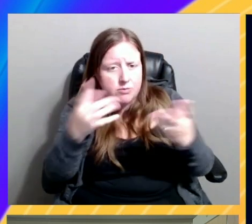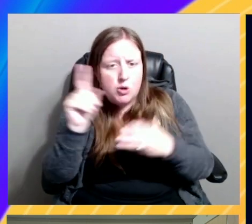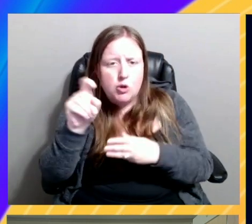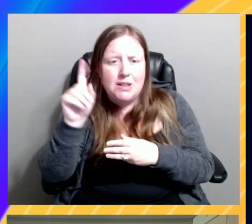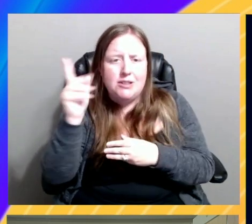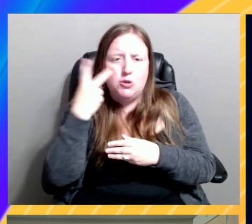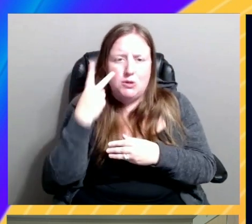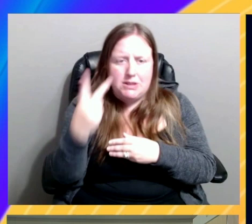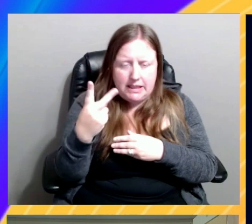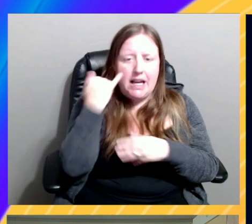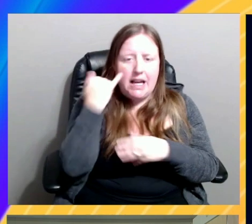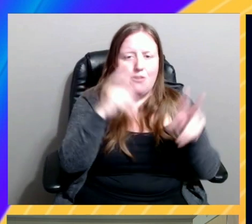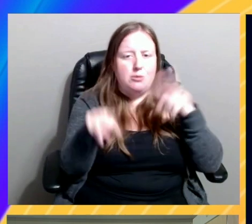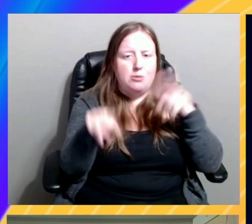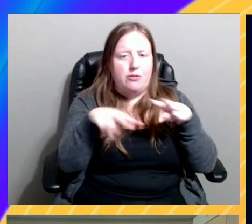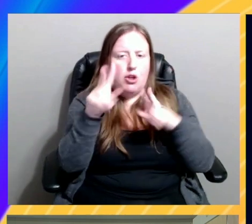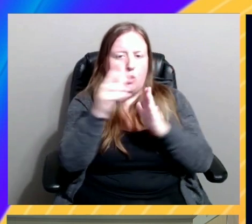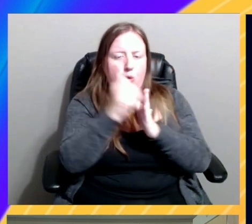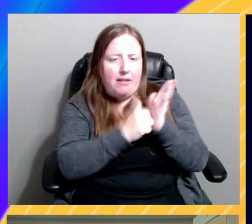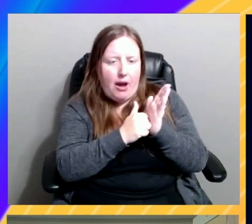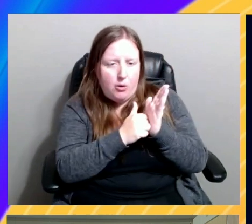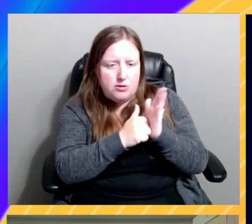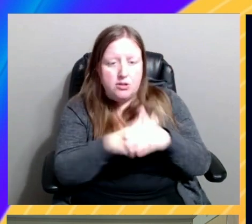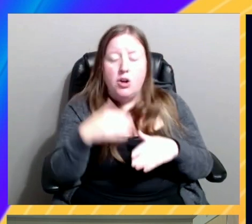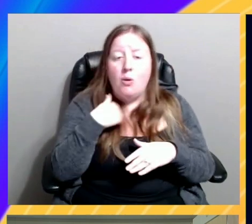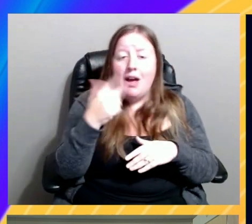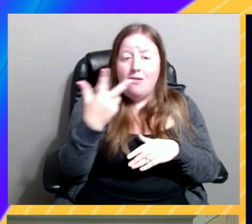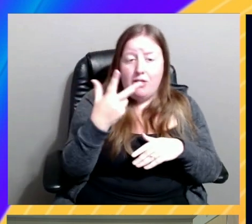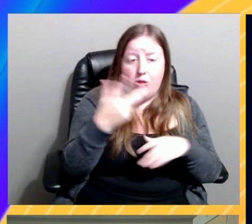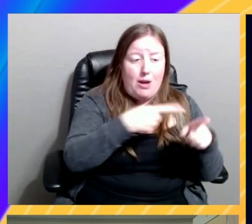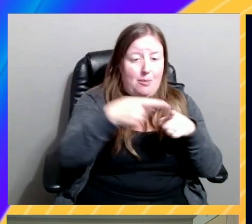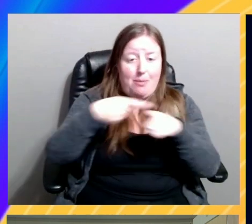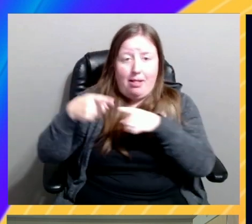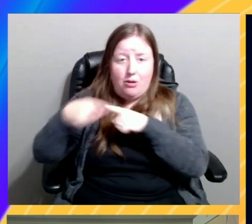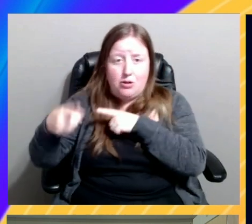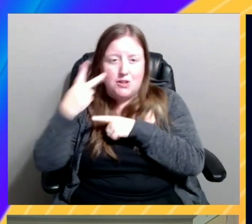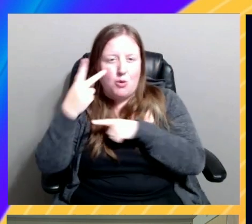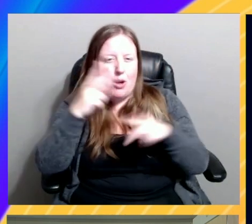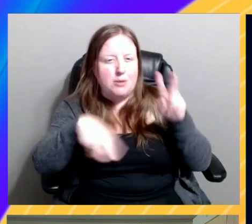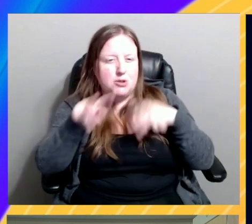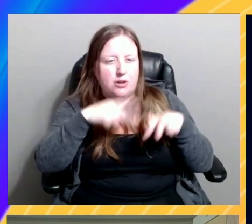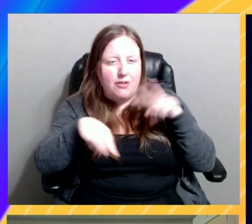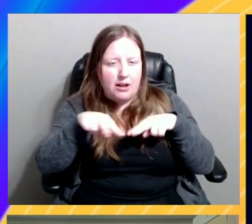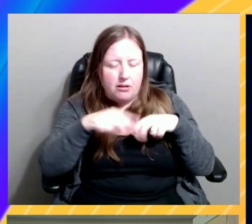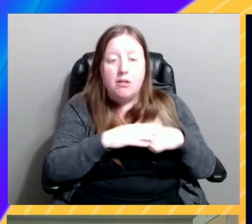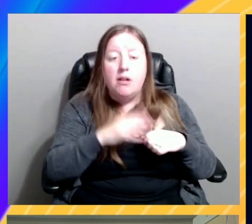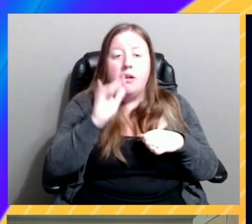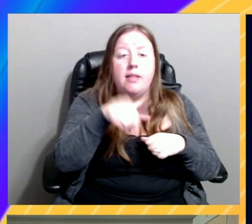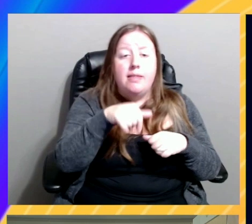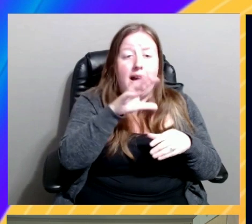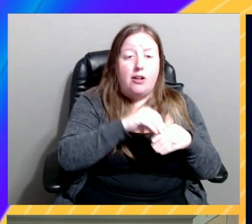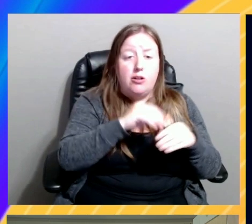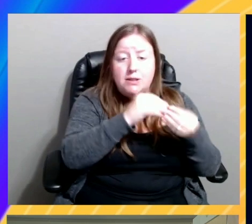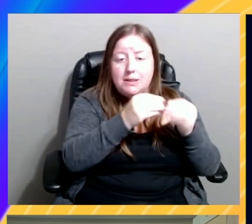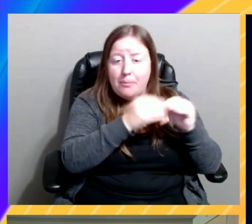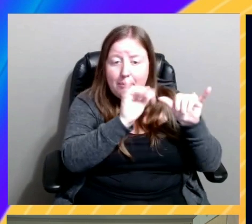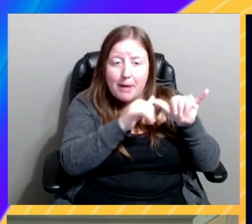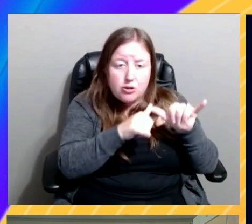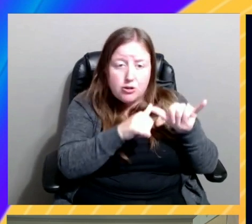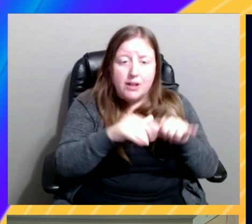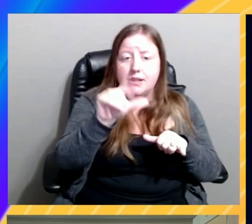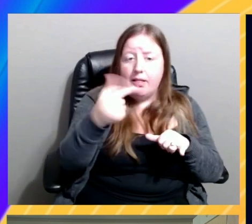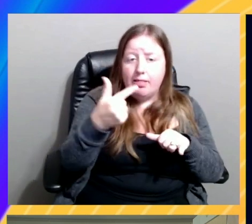observing your account. And we've got three pillars of observability. It includes metrics, logs, and traces.